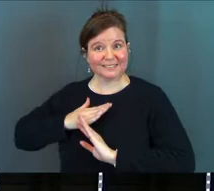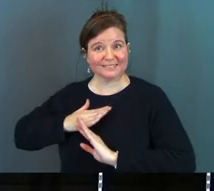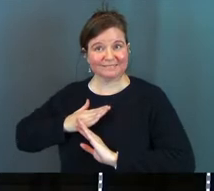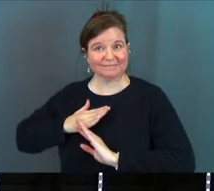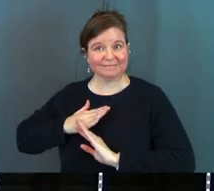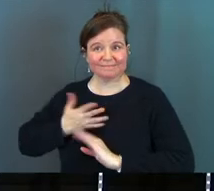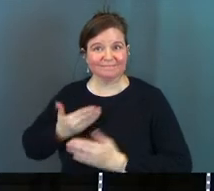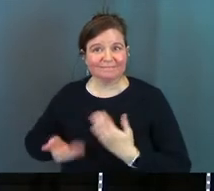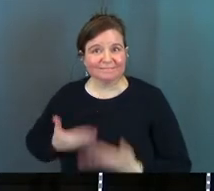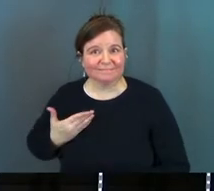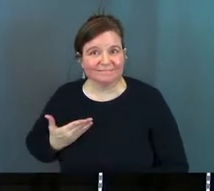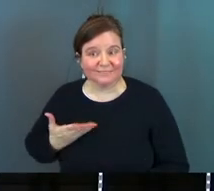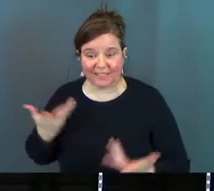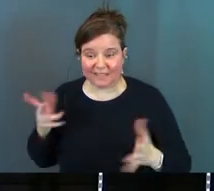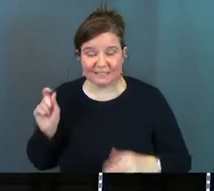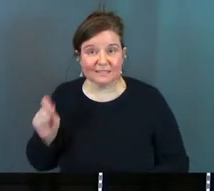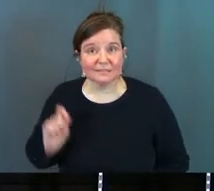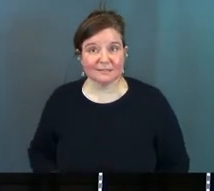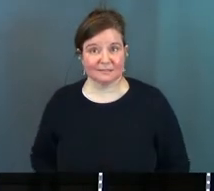and that's it